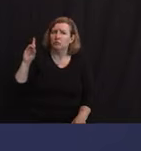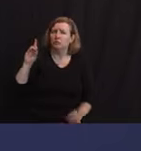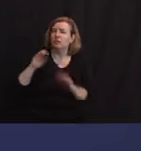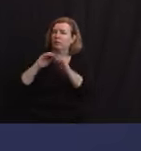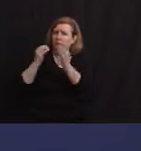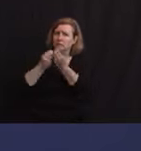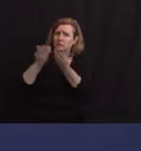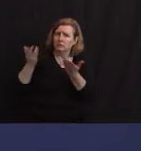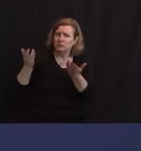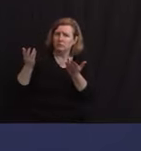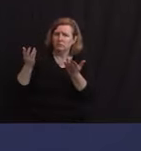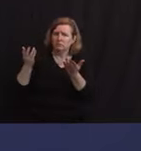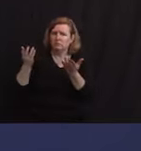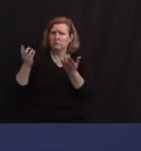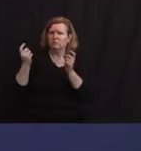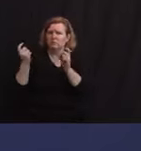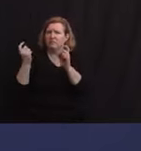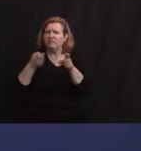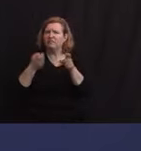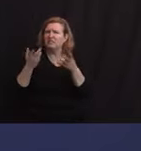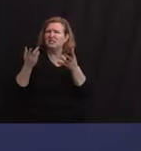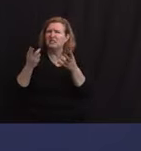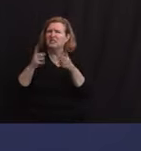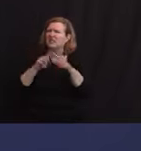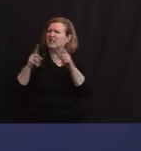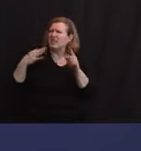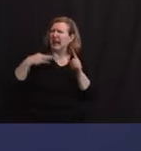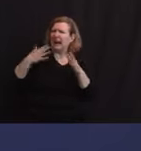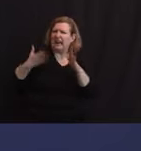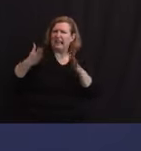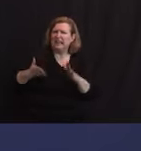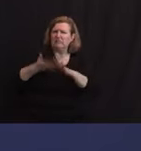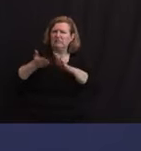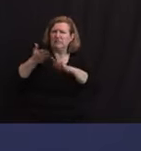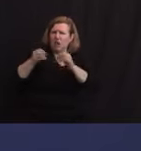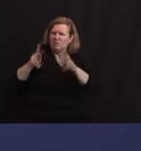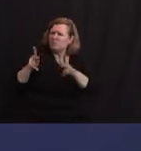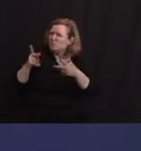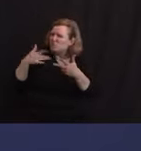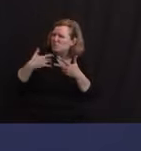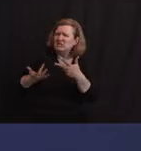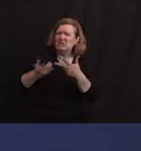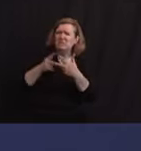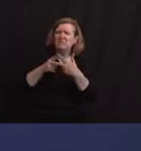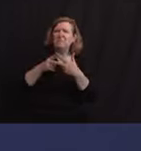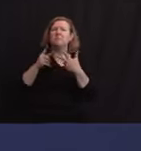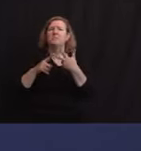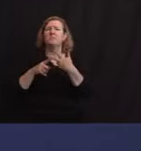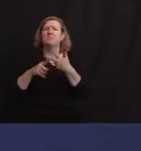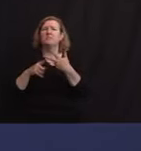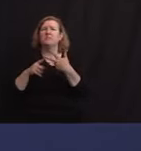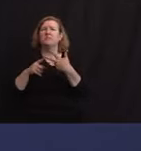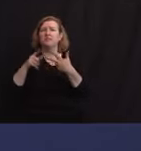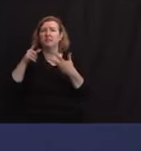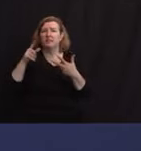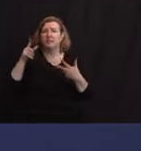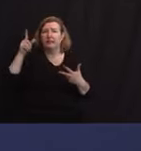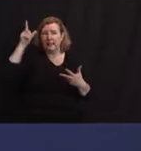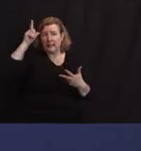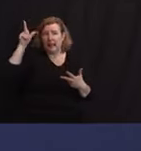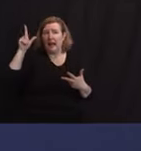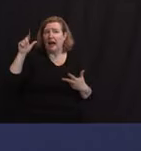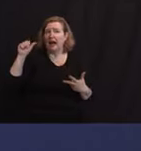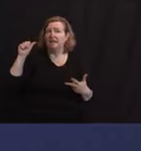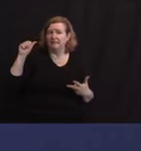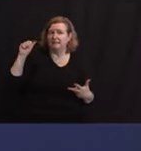to a different set of local candidates. And then I have to ask about the Lincoln Annex School on August 28th. surprised if you didn't.